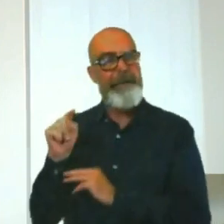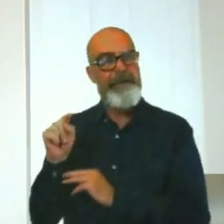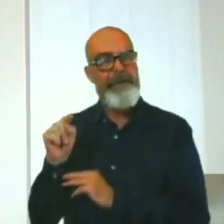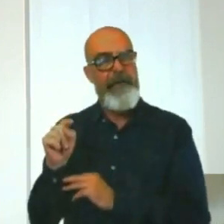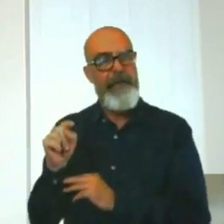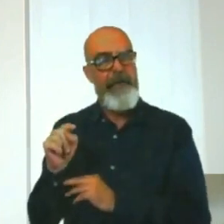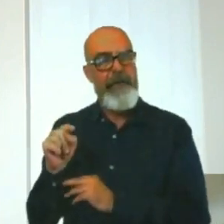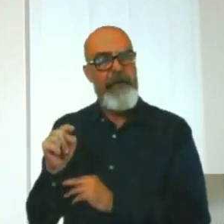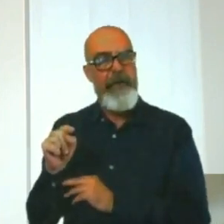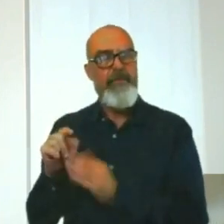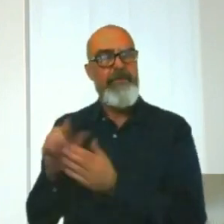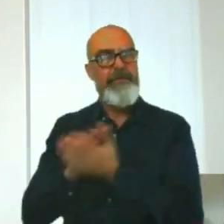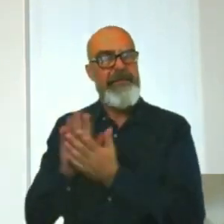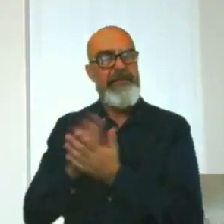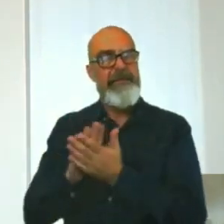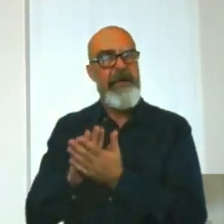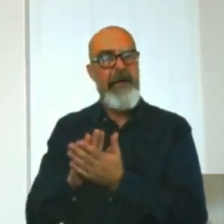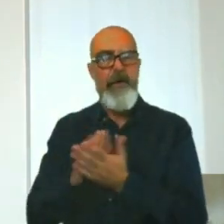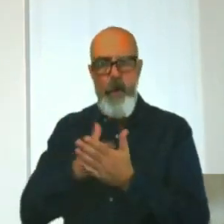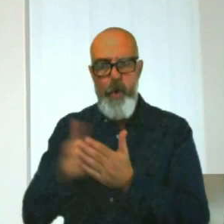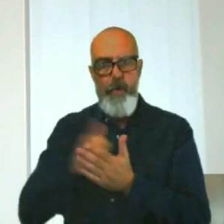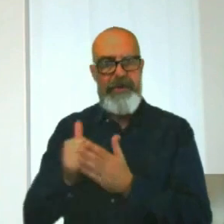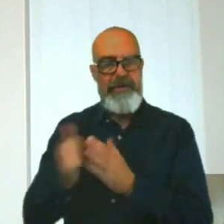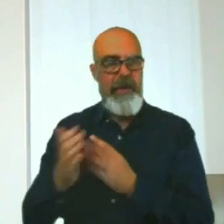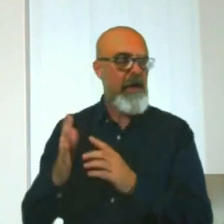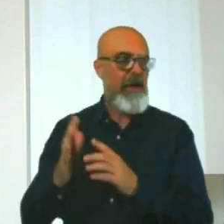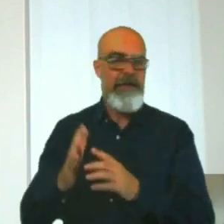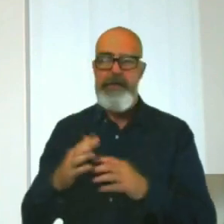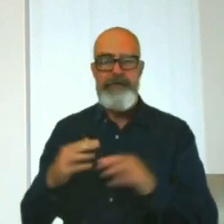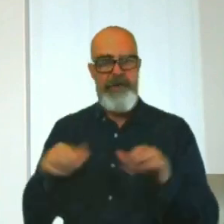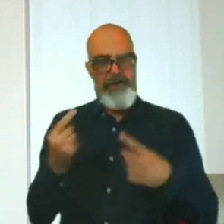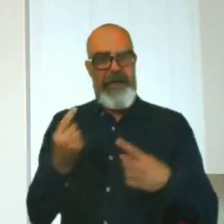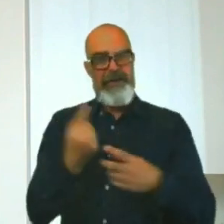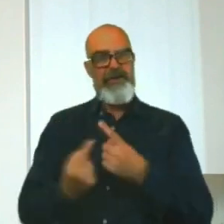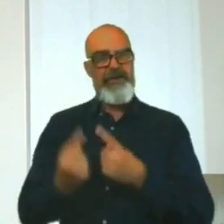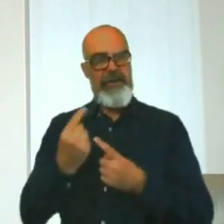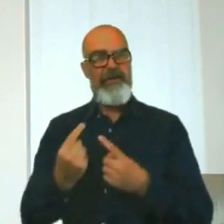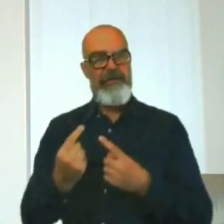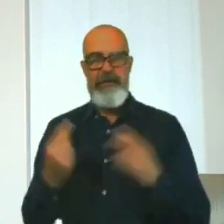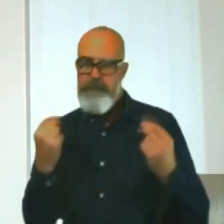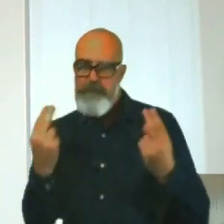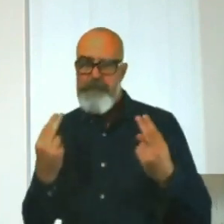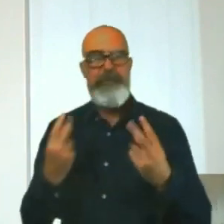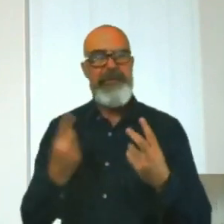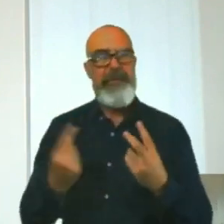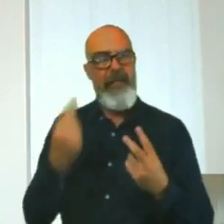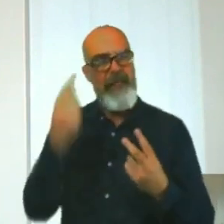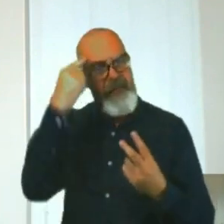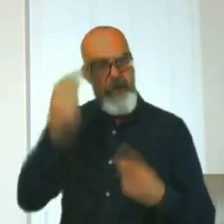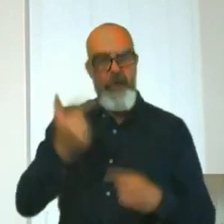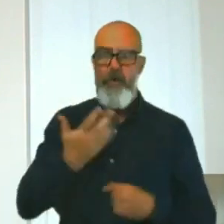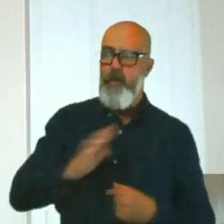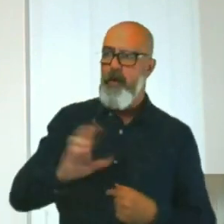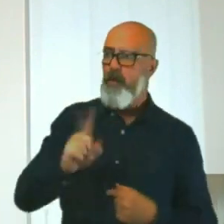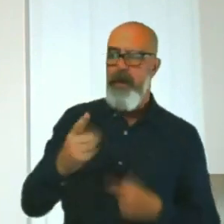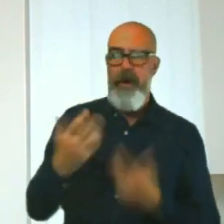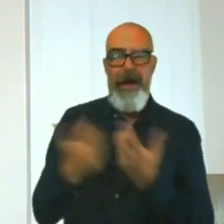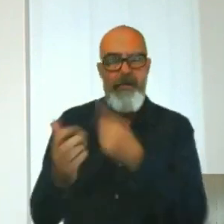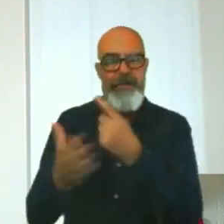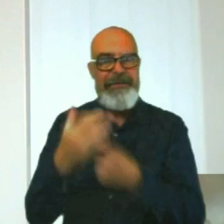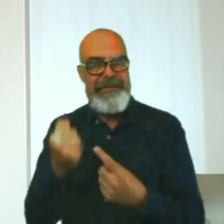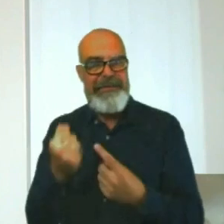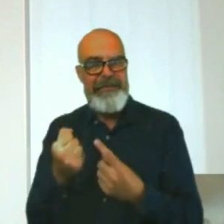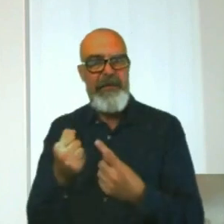yourself, continue to push yourself, think about what you want, how you're going to get there and broaden your